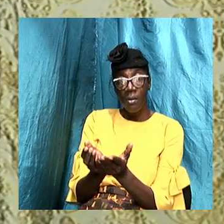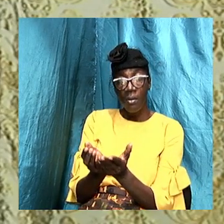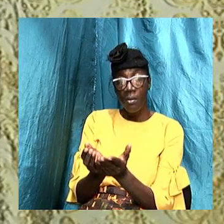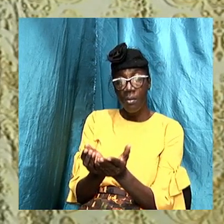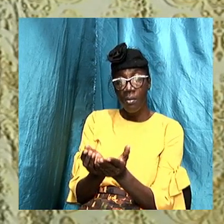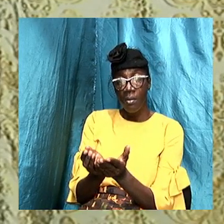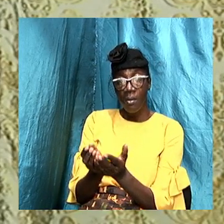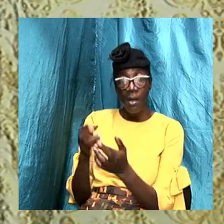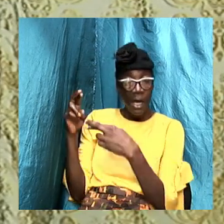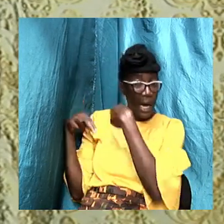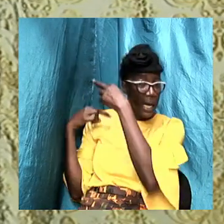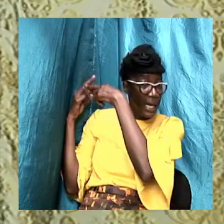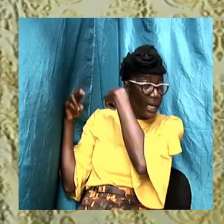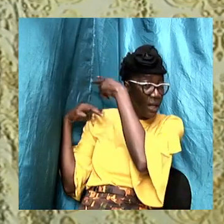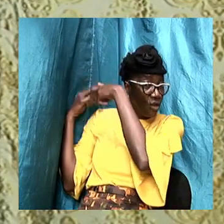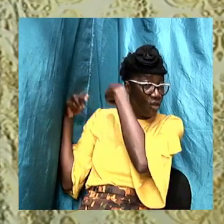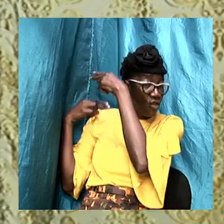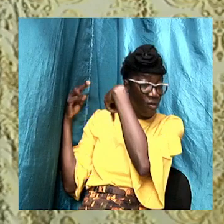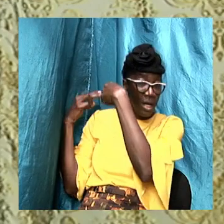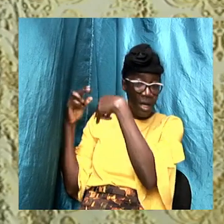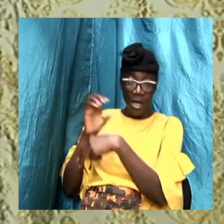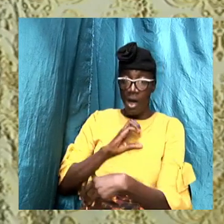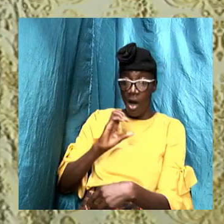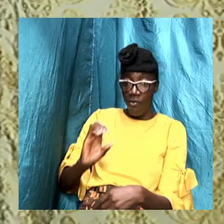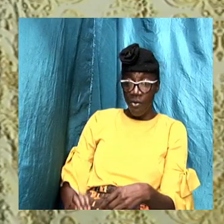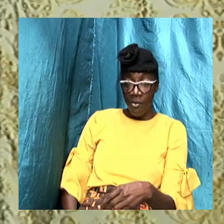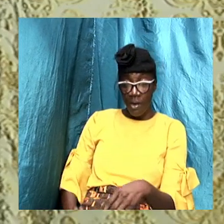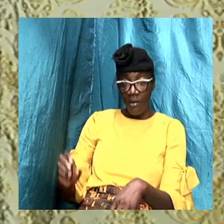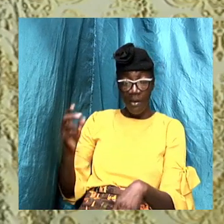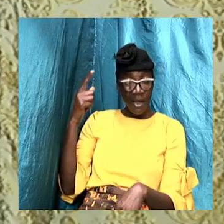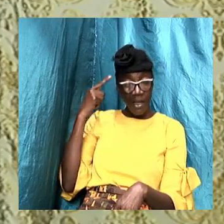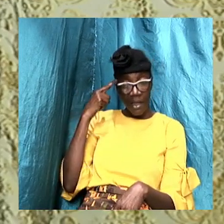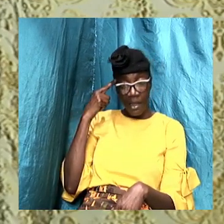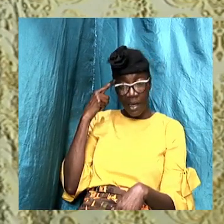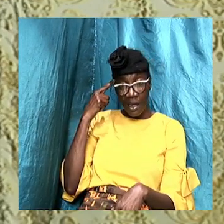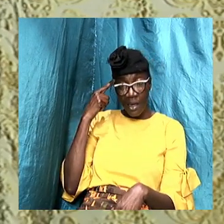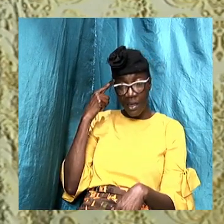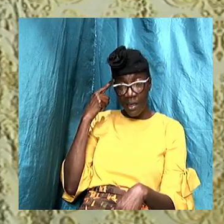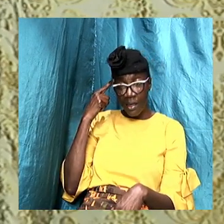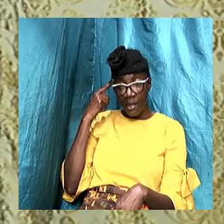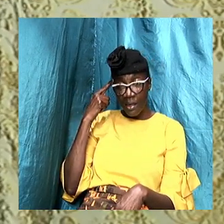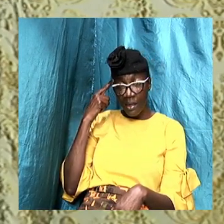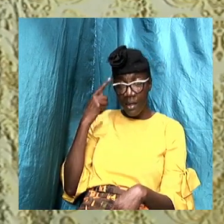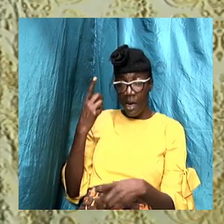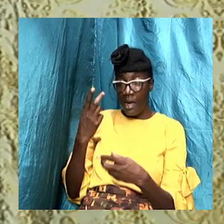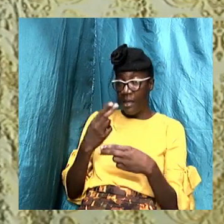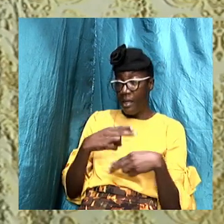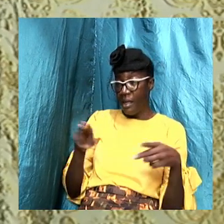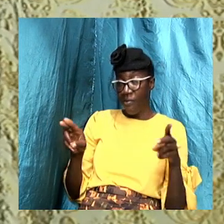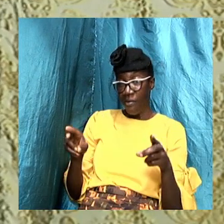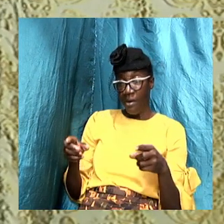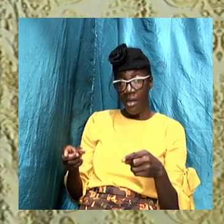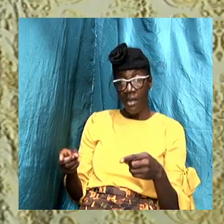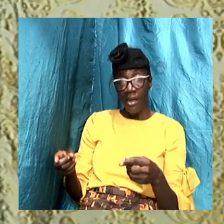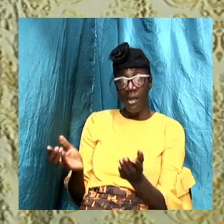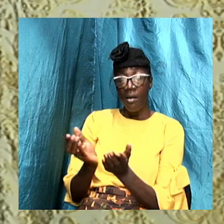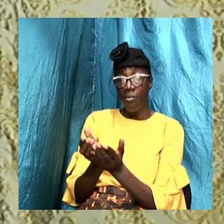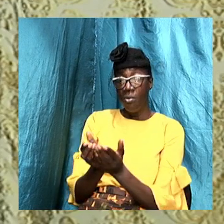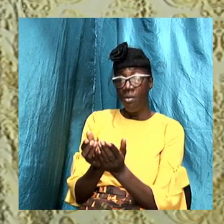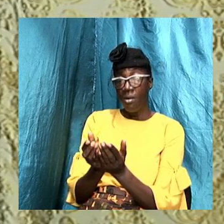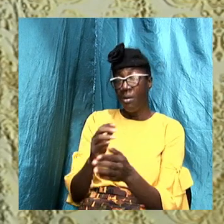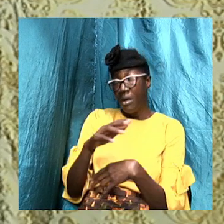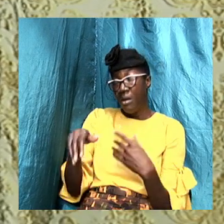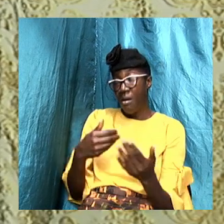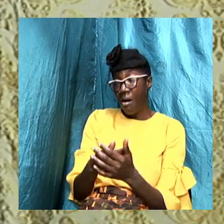history of Christian thought and Hastings dictionary and we could go down to all of the